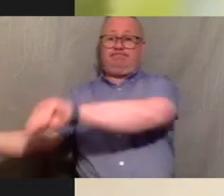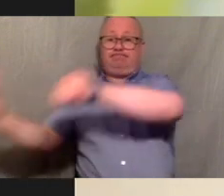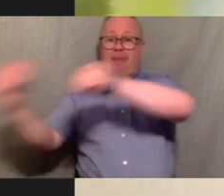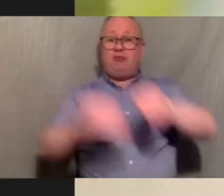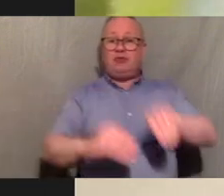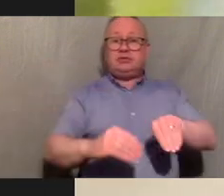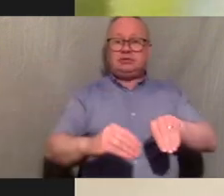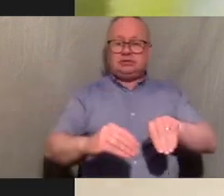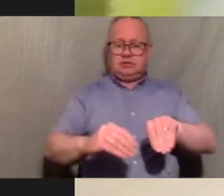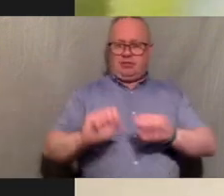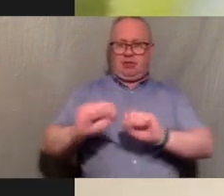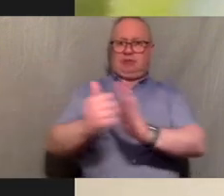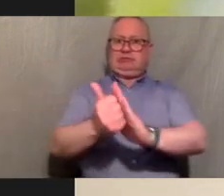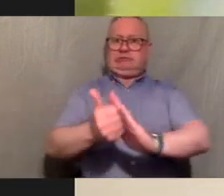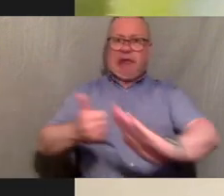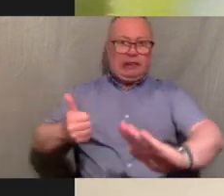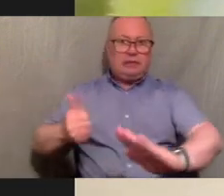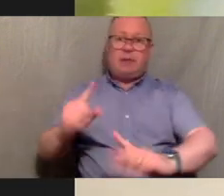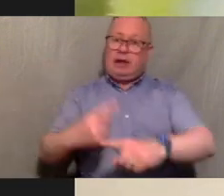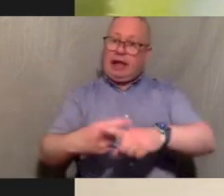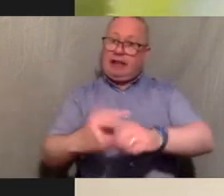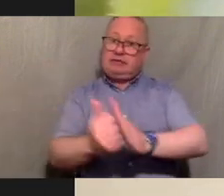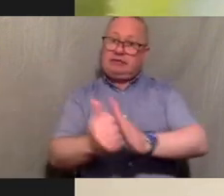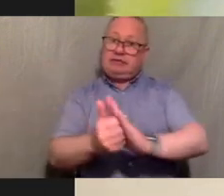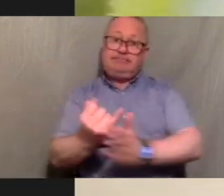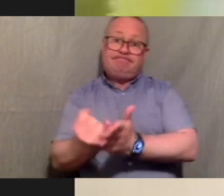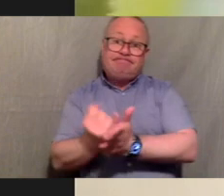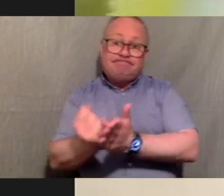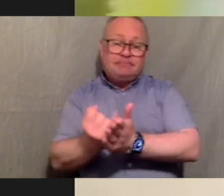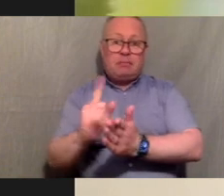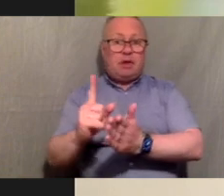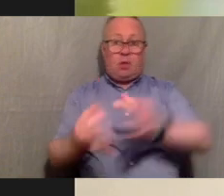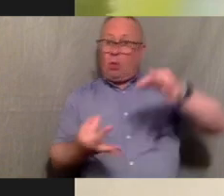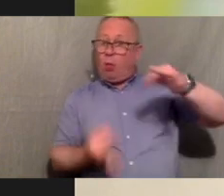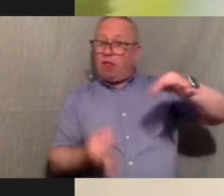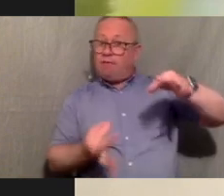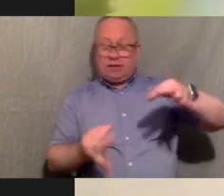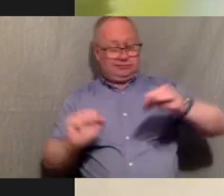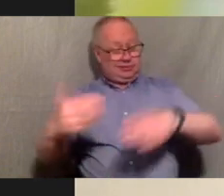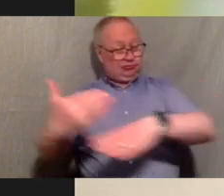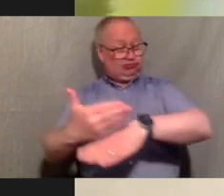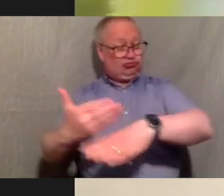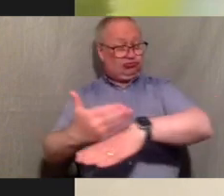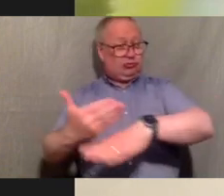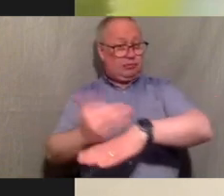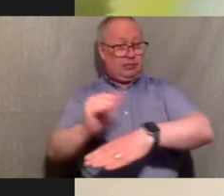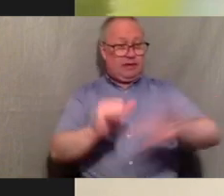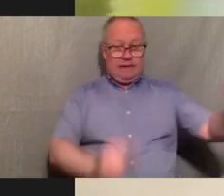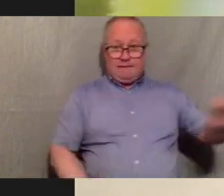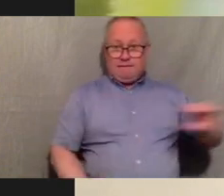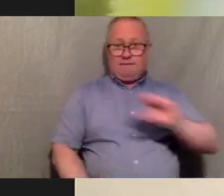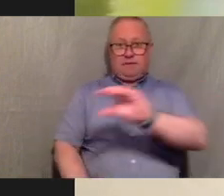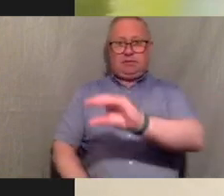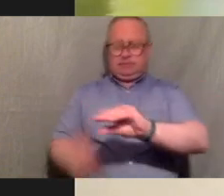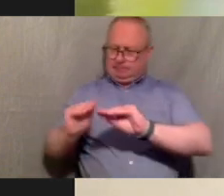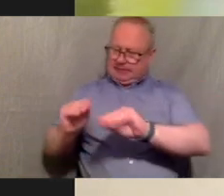over if they can't speak english but they have the correct um qualification maybe if got funding for just like an english lesson like english lesson so that then